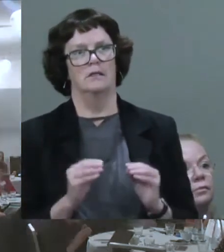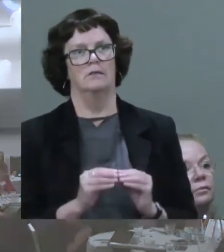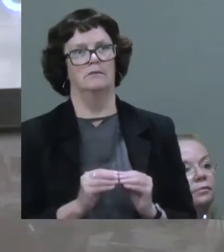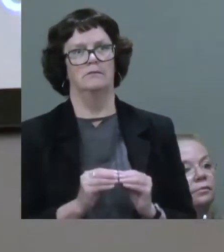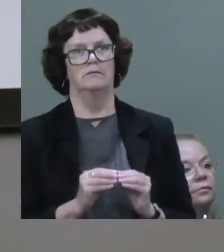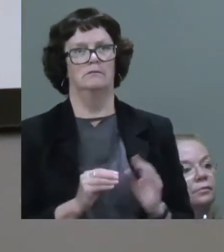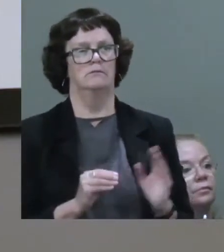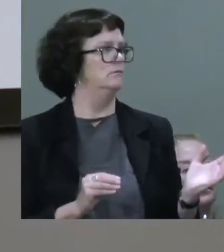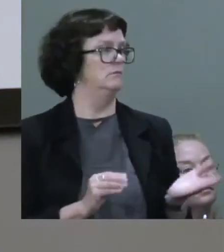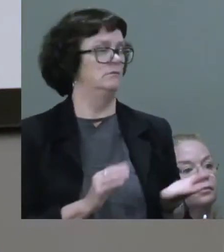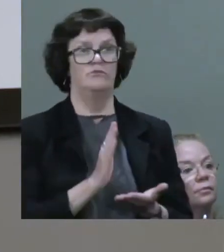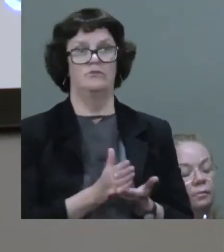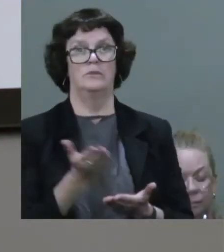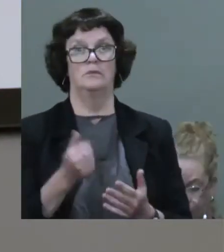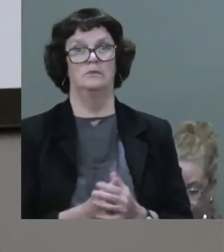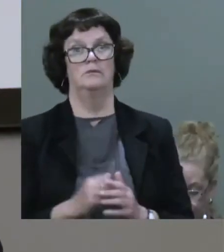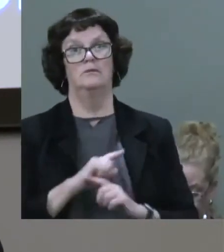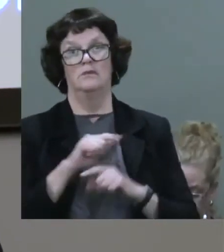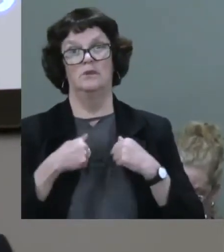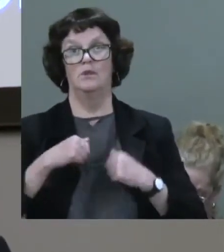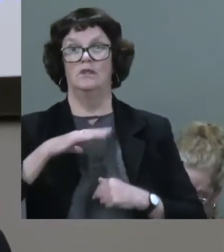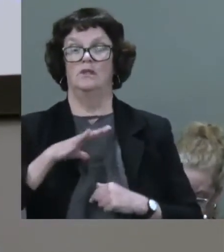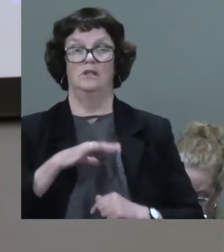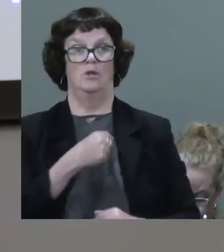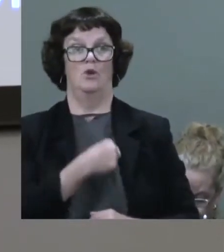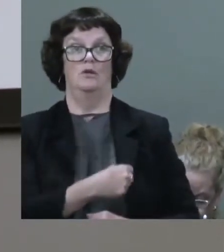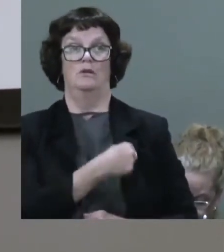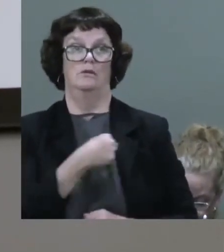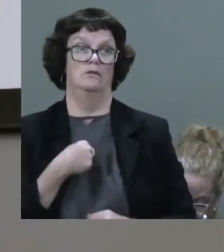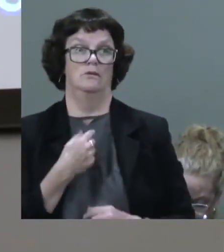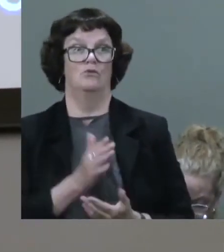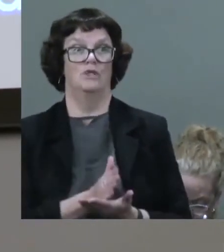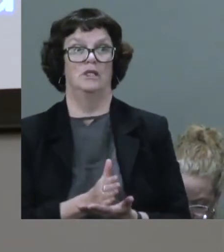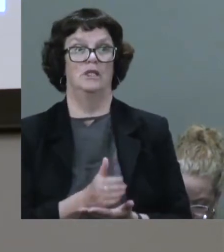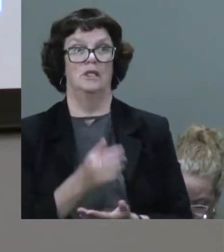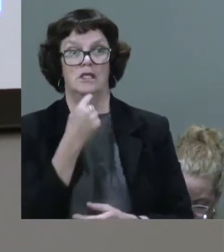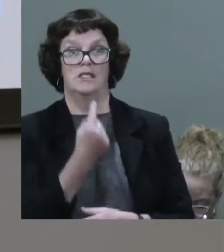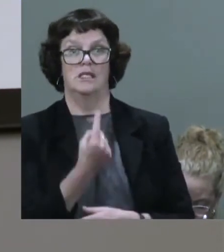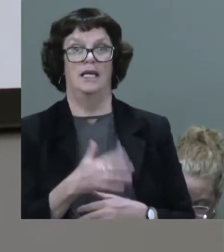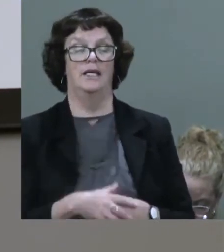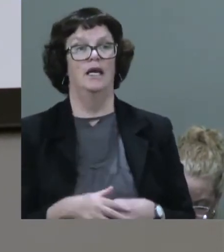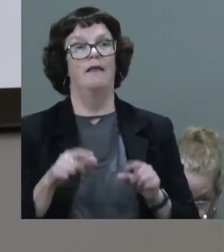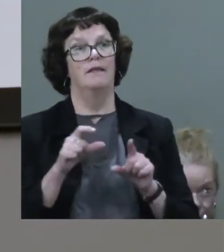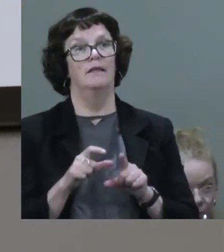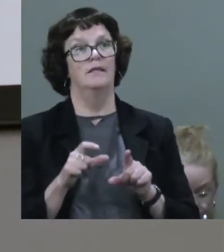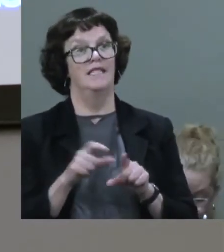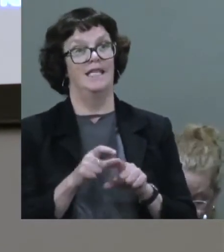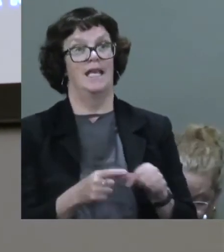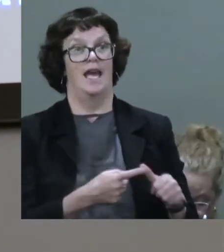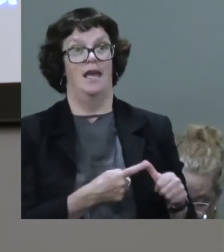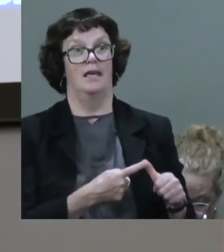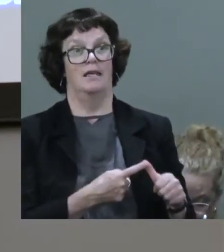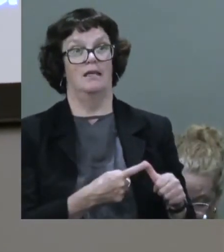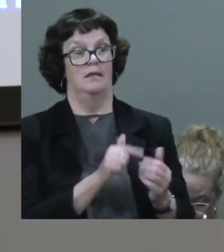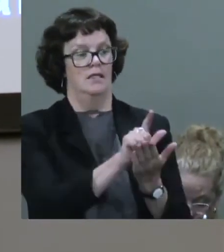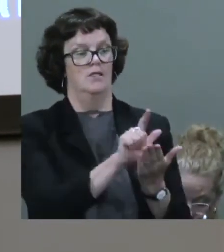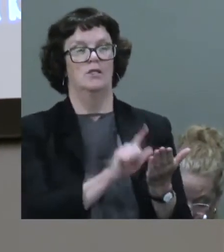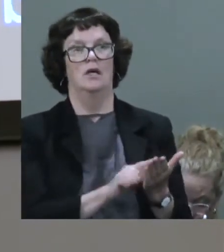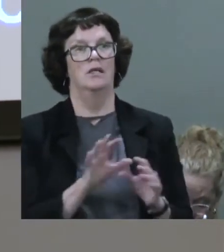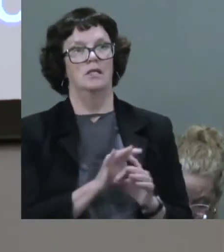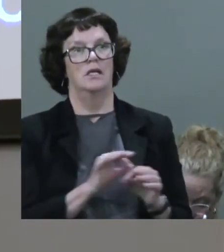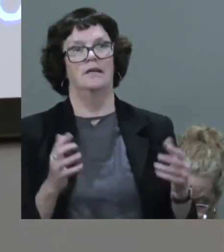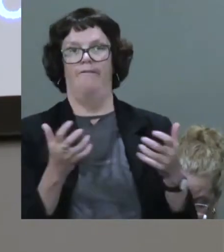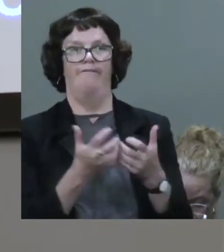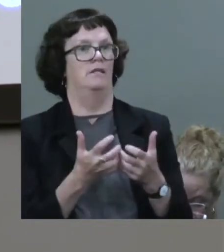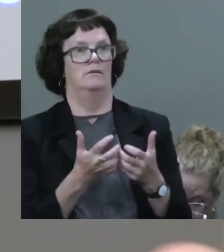I think we just need to be honest and say the Disability Discrimination Act is not fit for purpose.